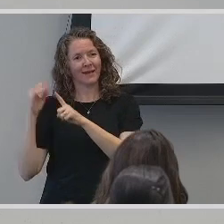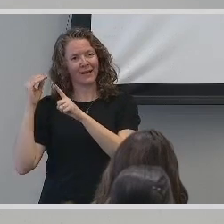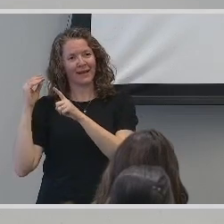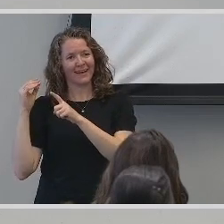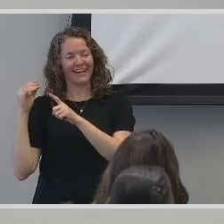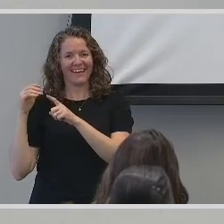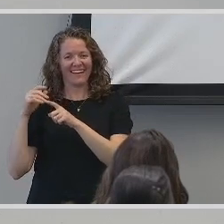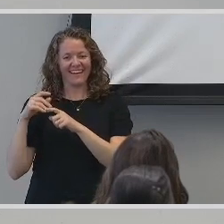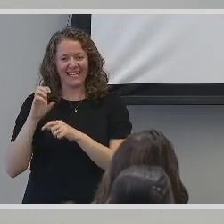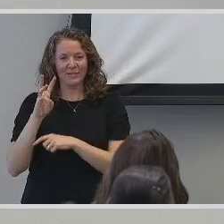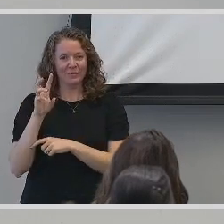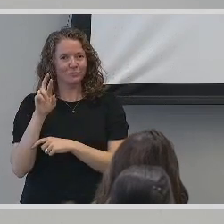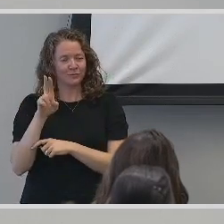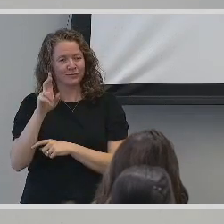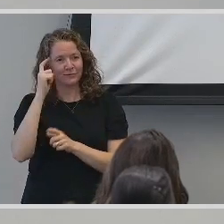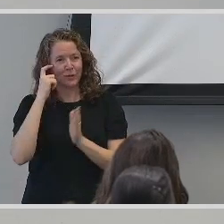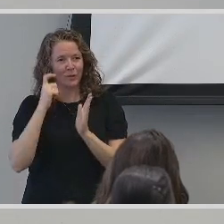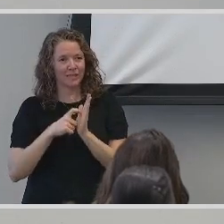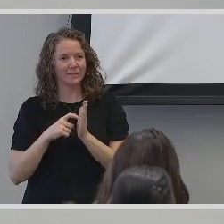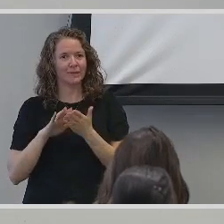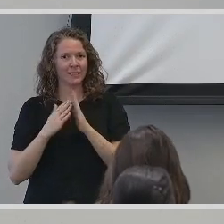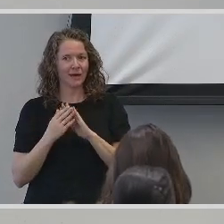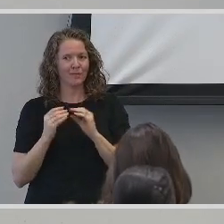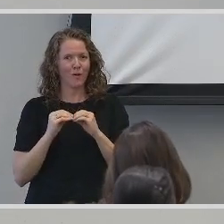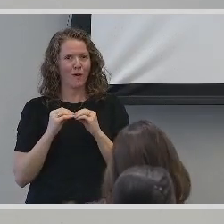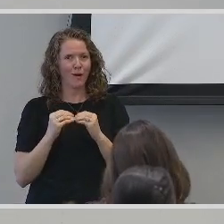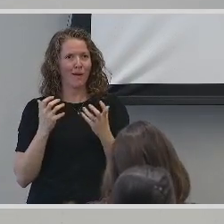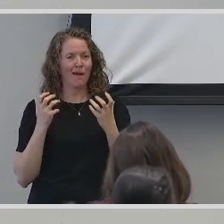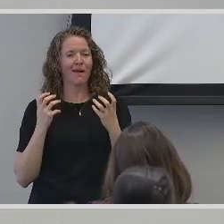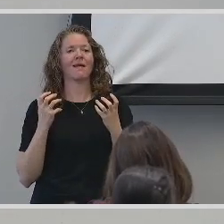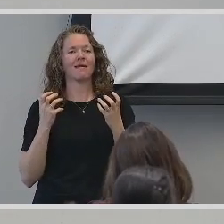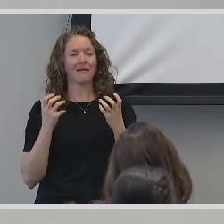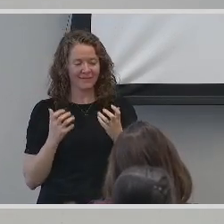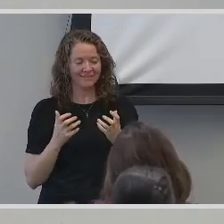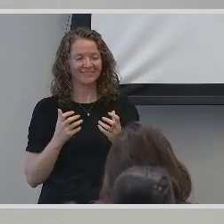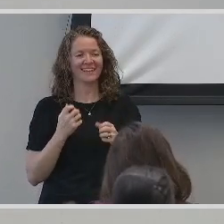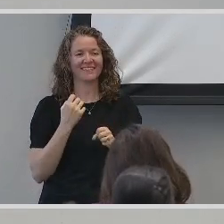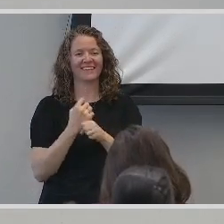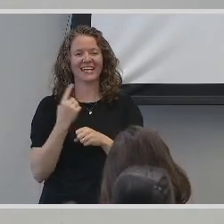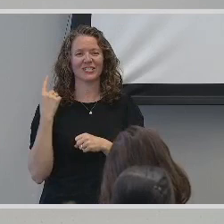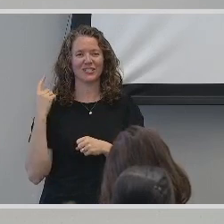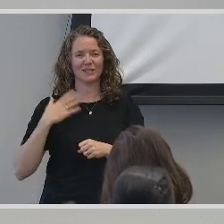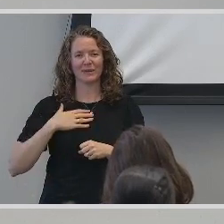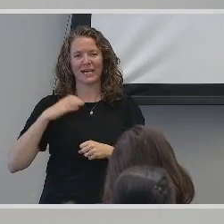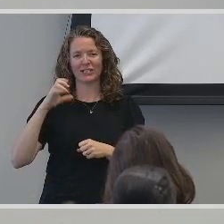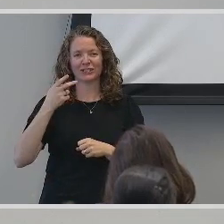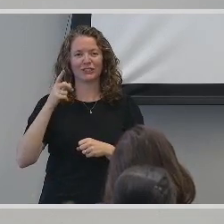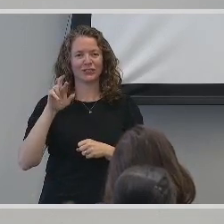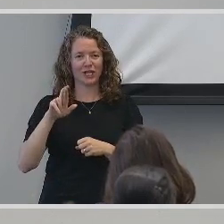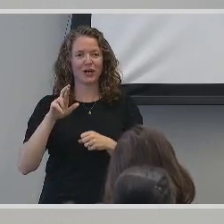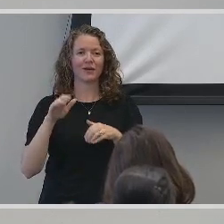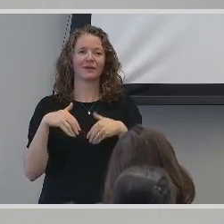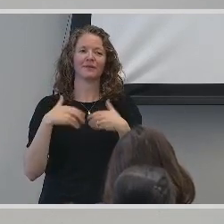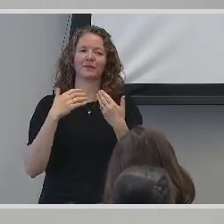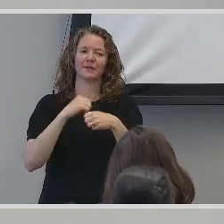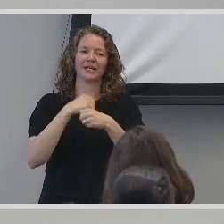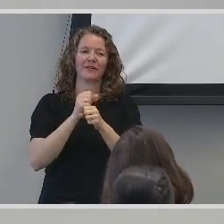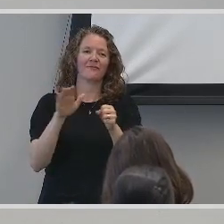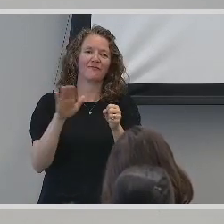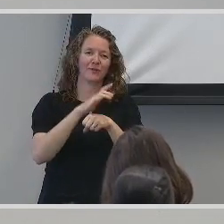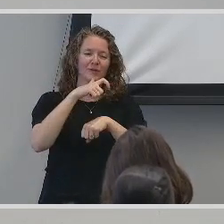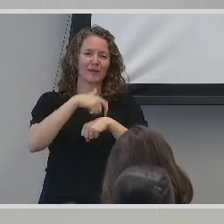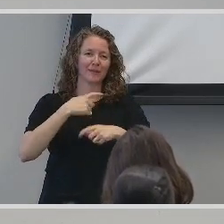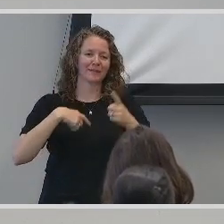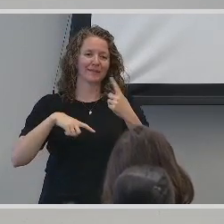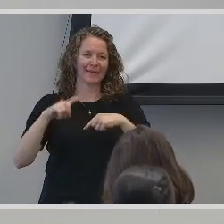grew for sign language and got to work. In his last year of chair, he was able to create a full-time sign language physician. I